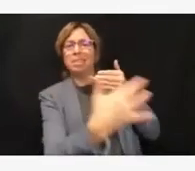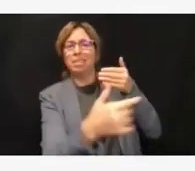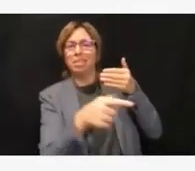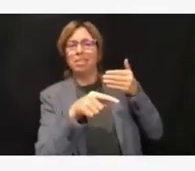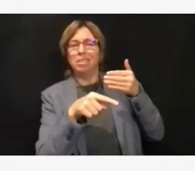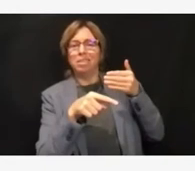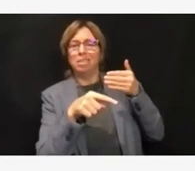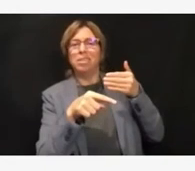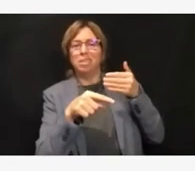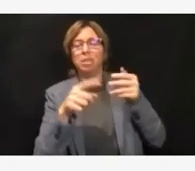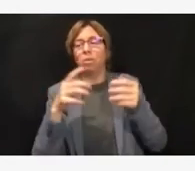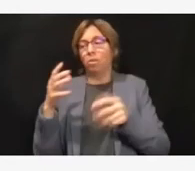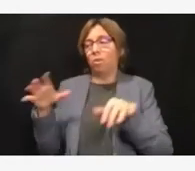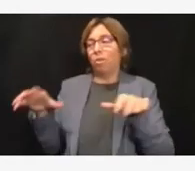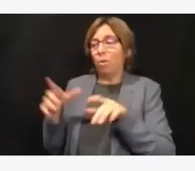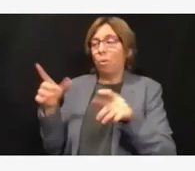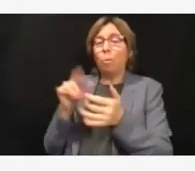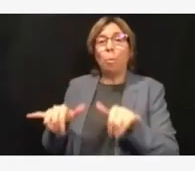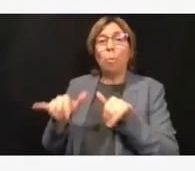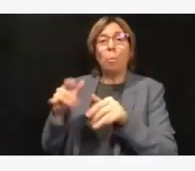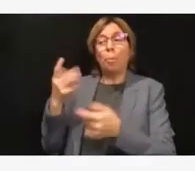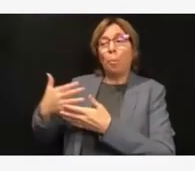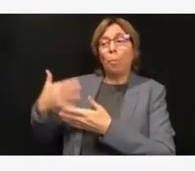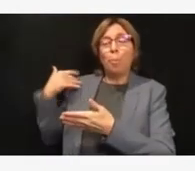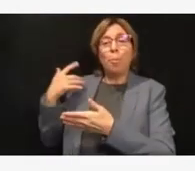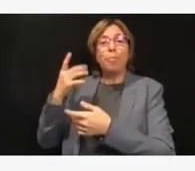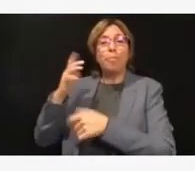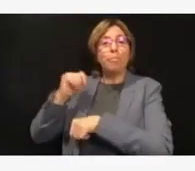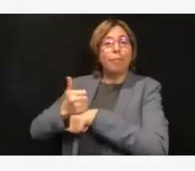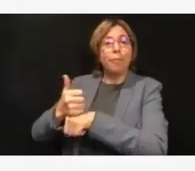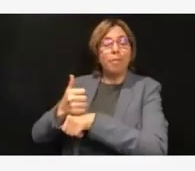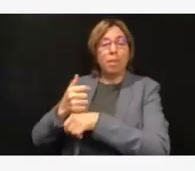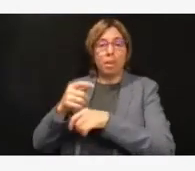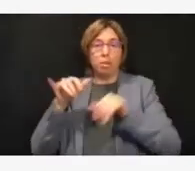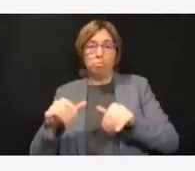For our patients, we have a lot of backlogged care.